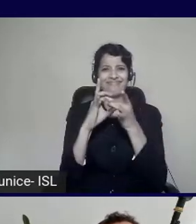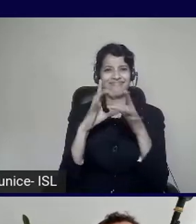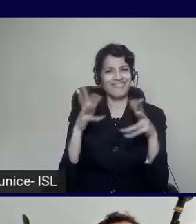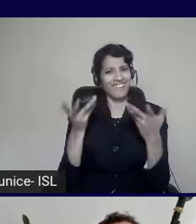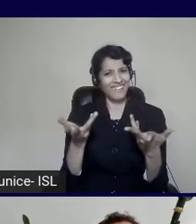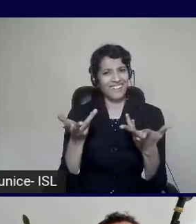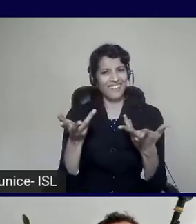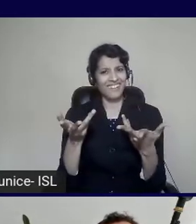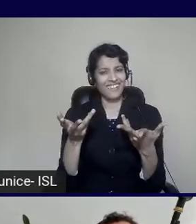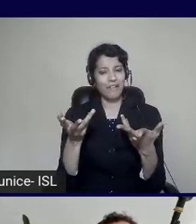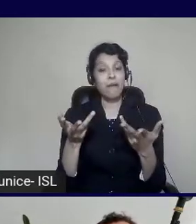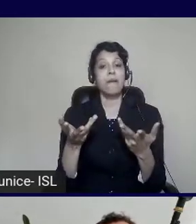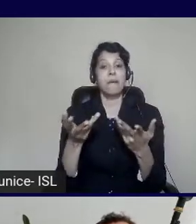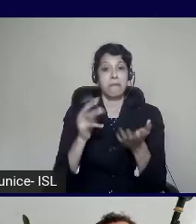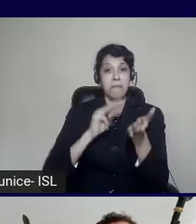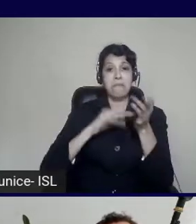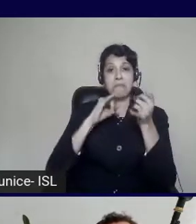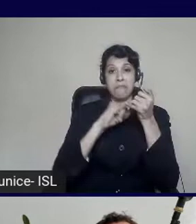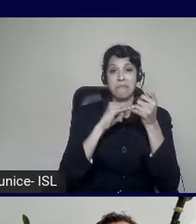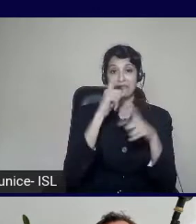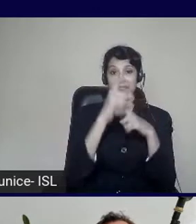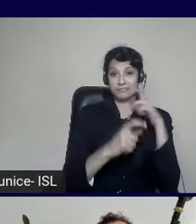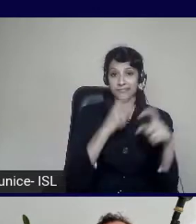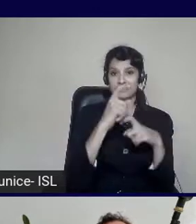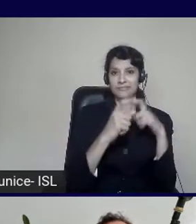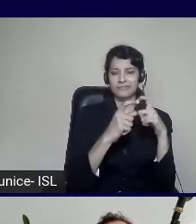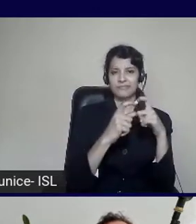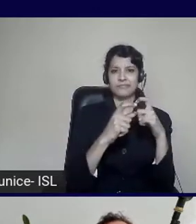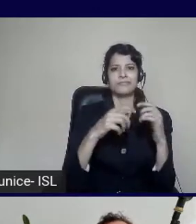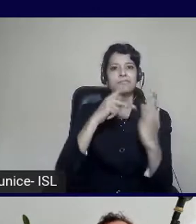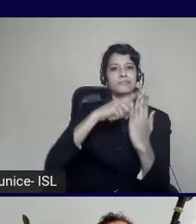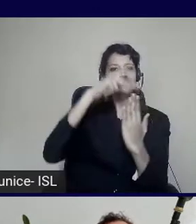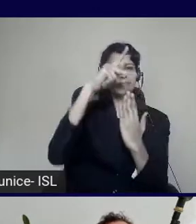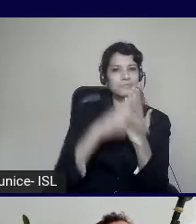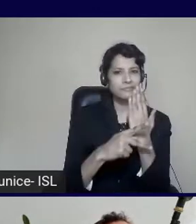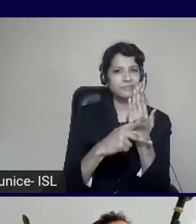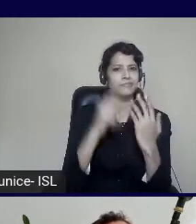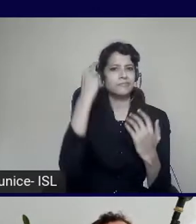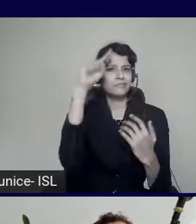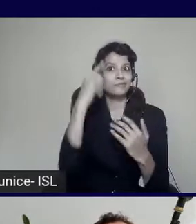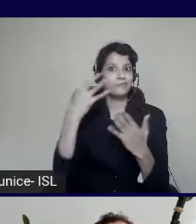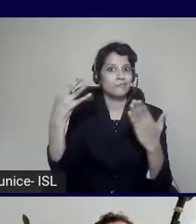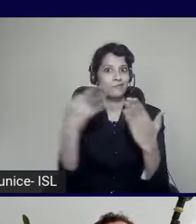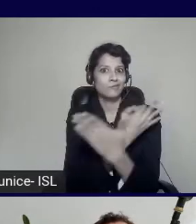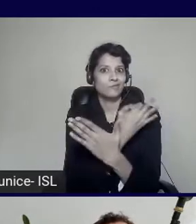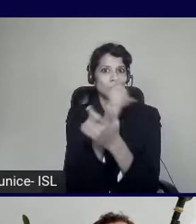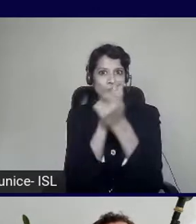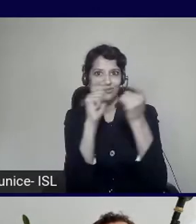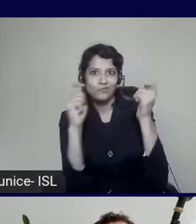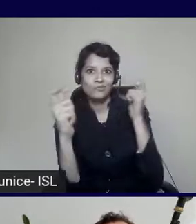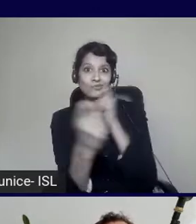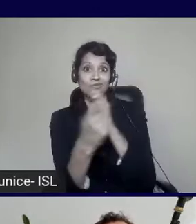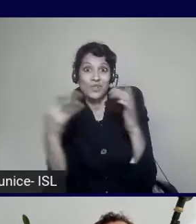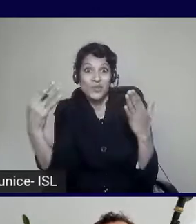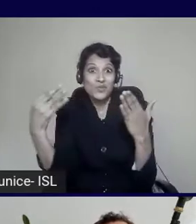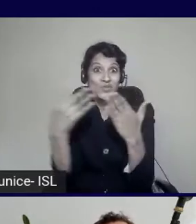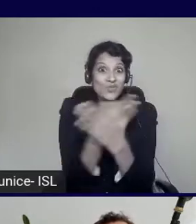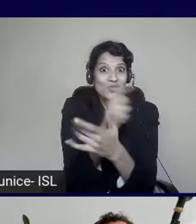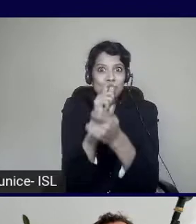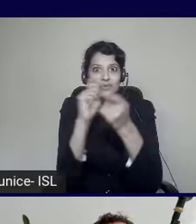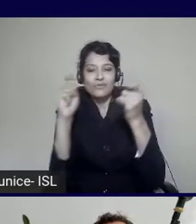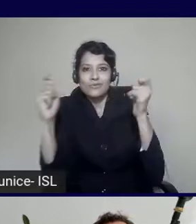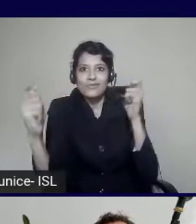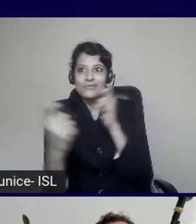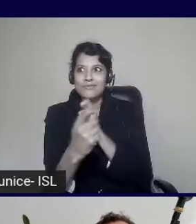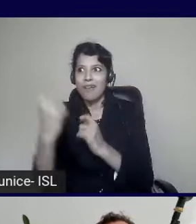everyone, then you create innovation, and innovation will actually lead to more customers and better revenue.